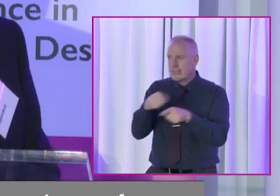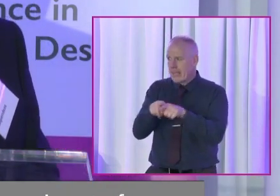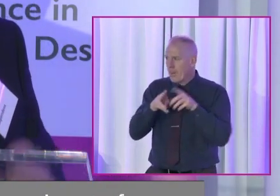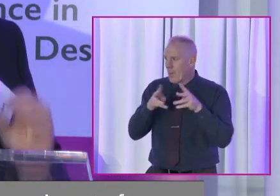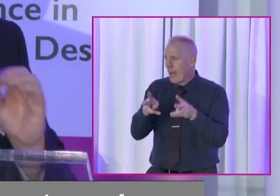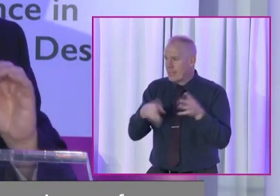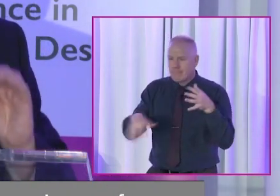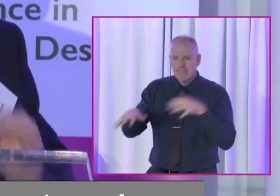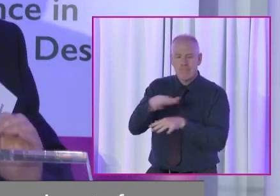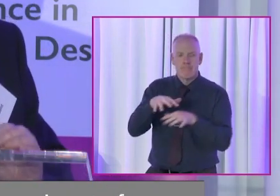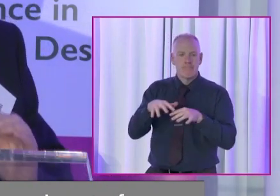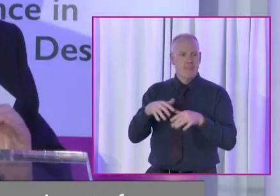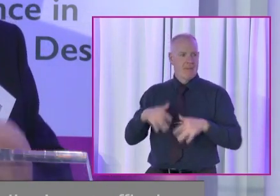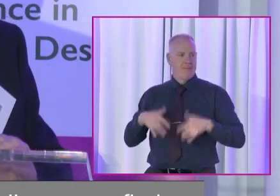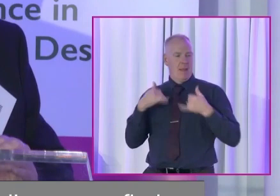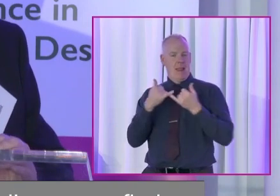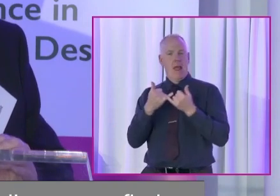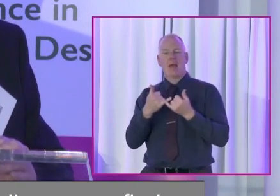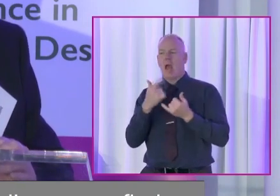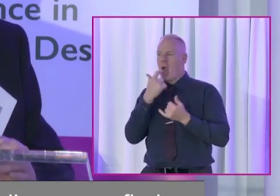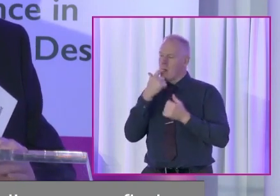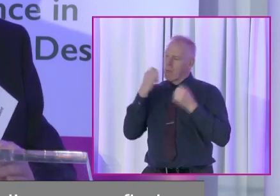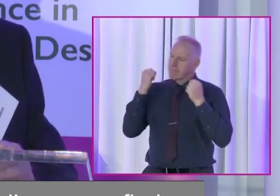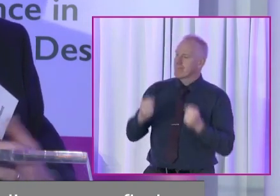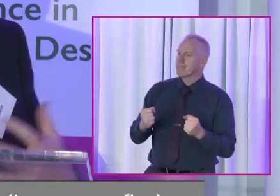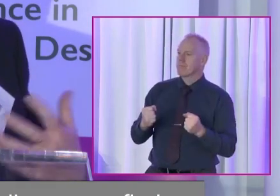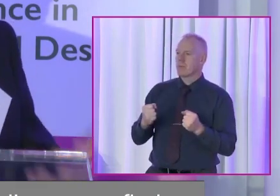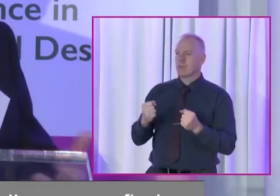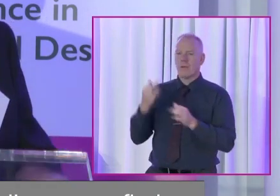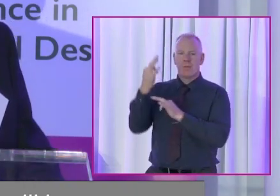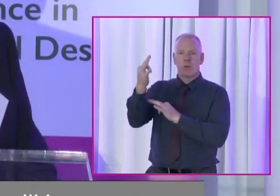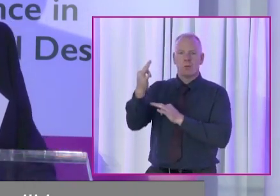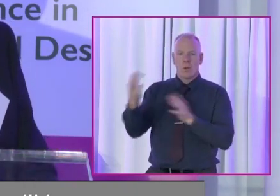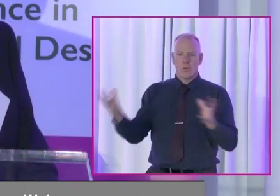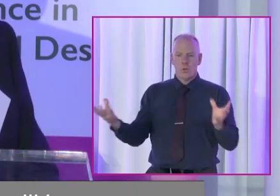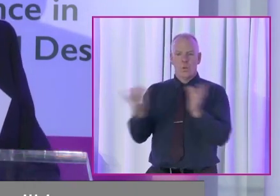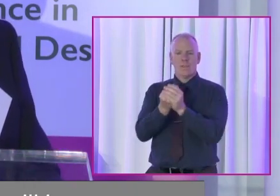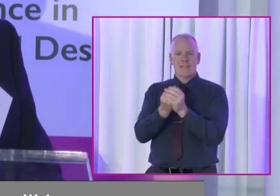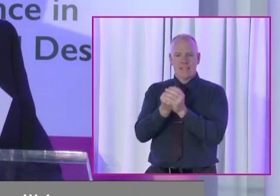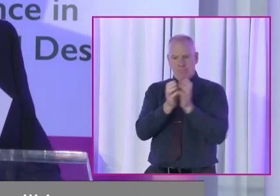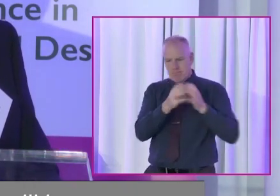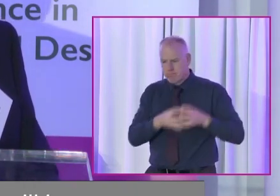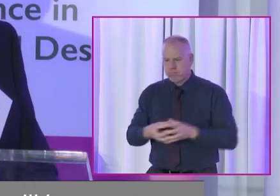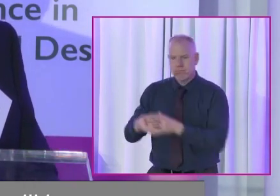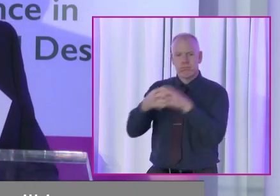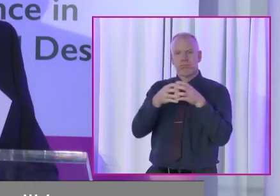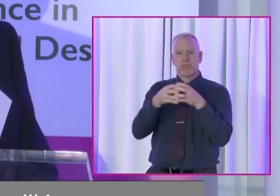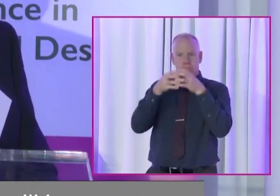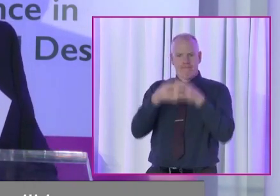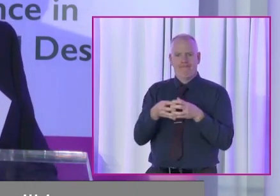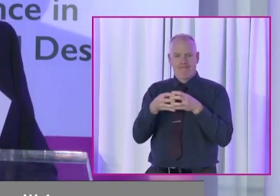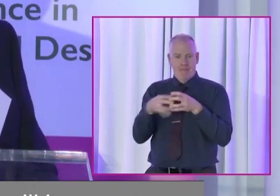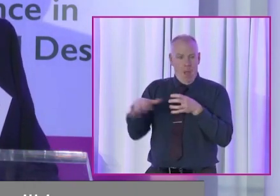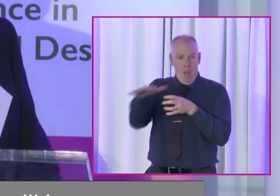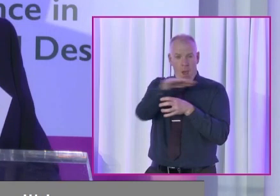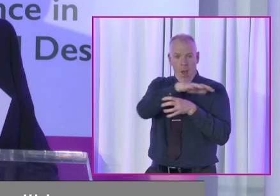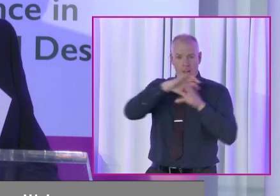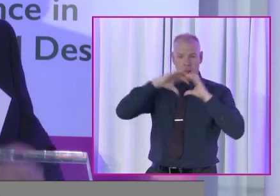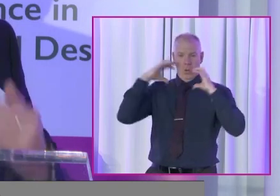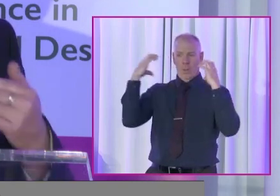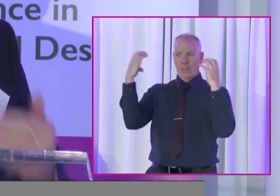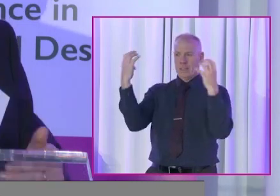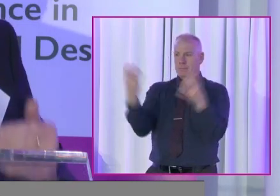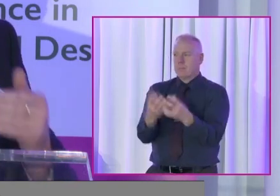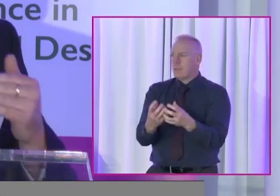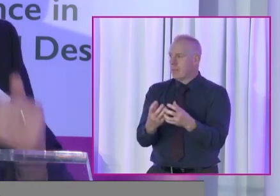what I think will be very, very powerful in the future is unity and a coalition amongst our community. It could,